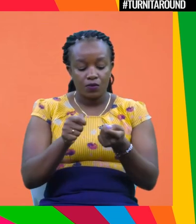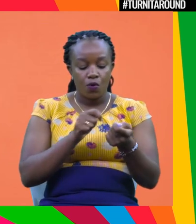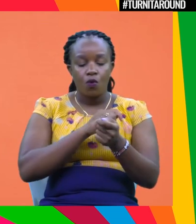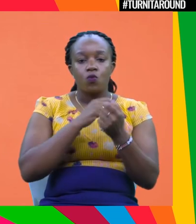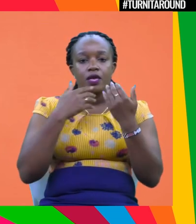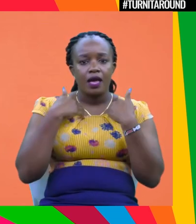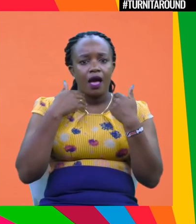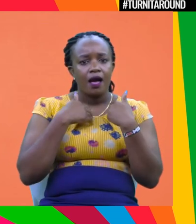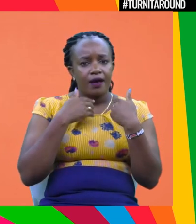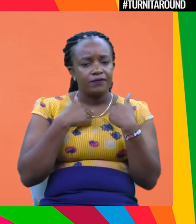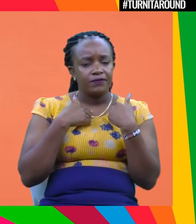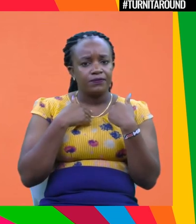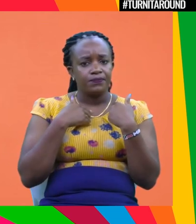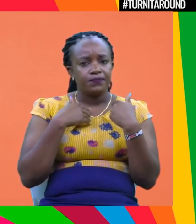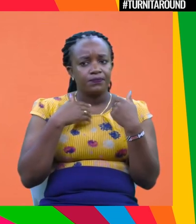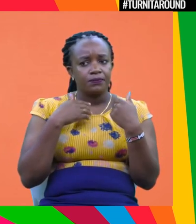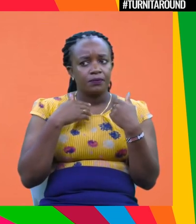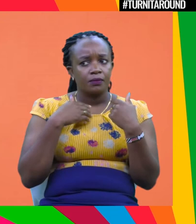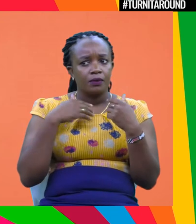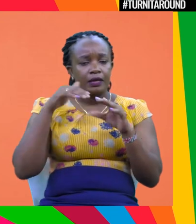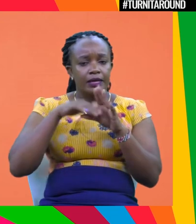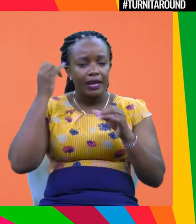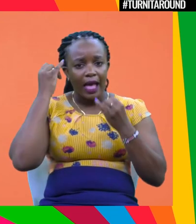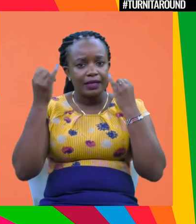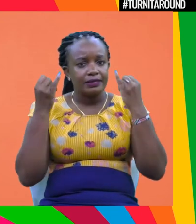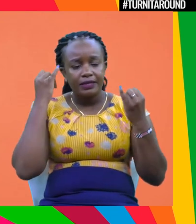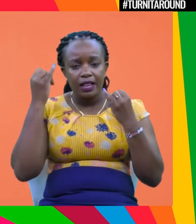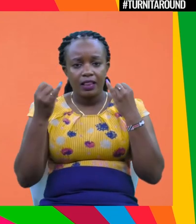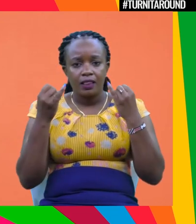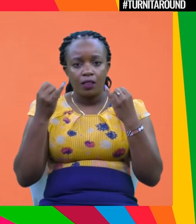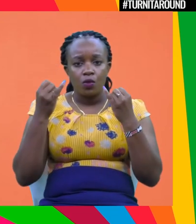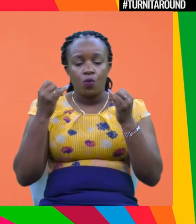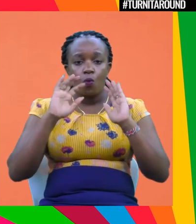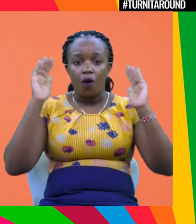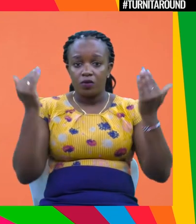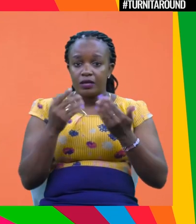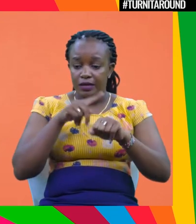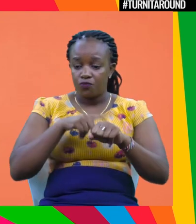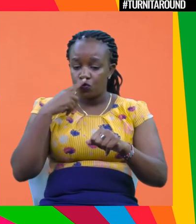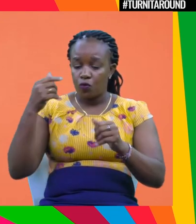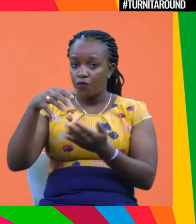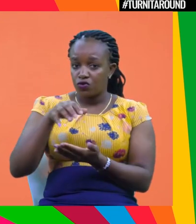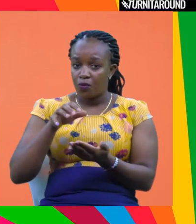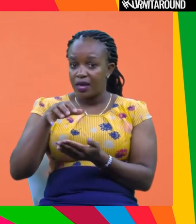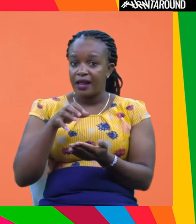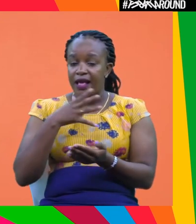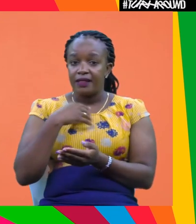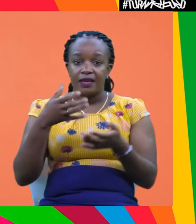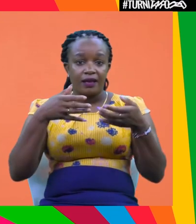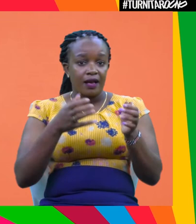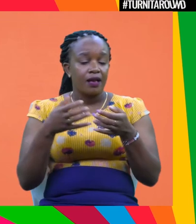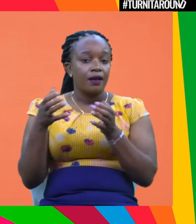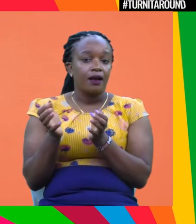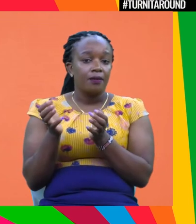And so if there's this, you know, the, in a perfect, in a, in a, in a, in an ideal world, if you're going shopping, and if the company that